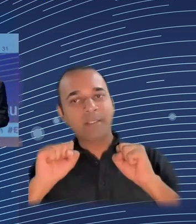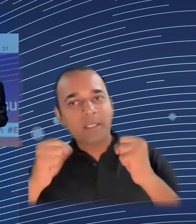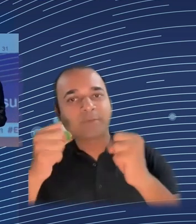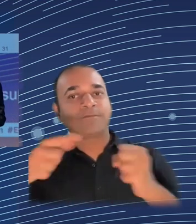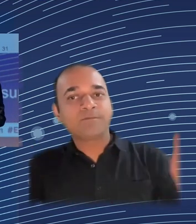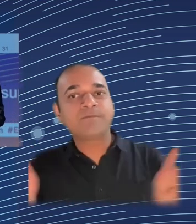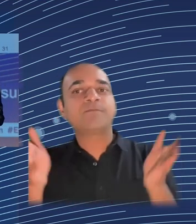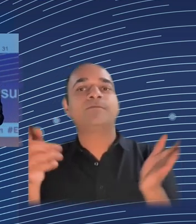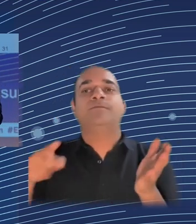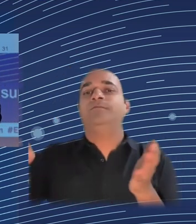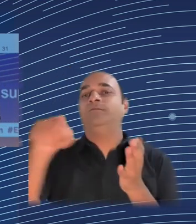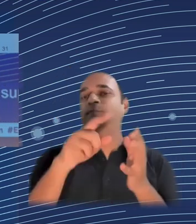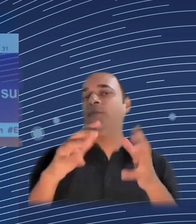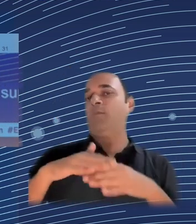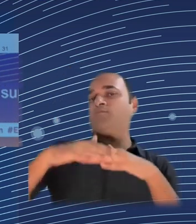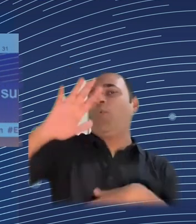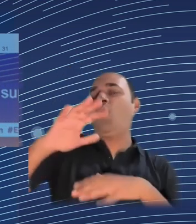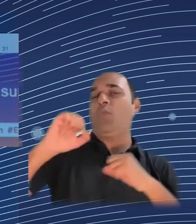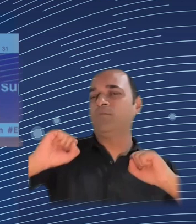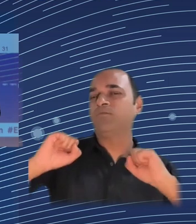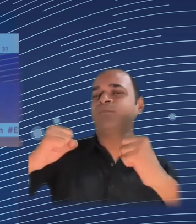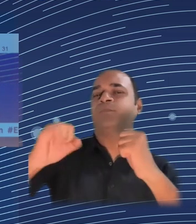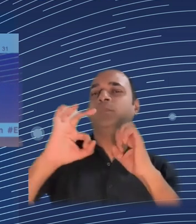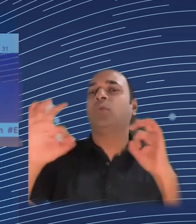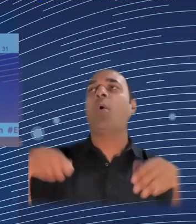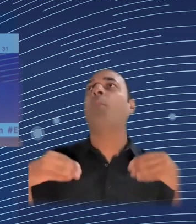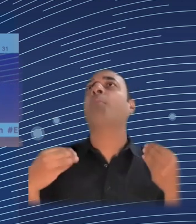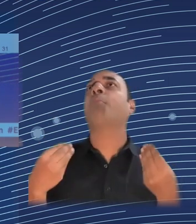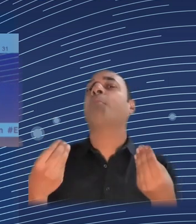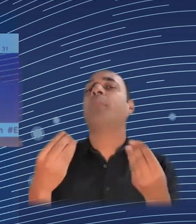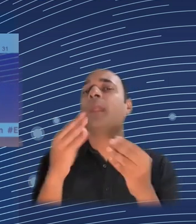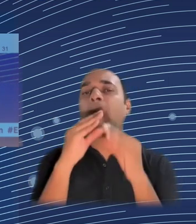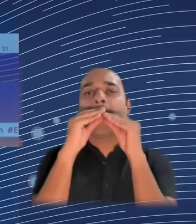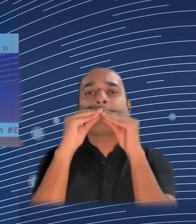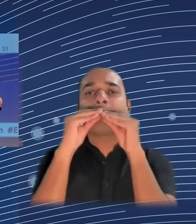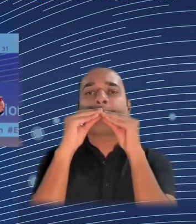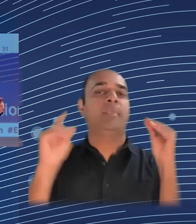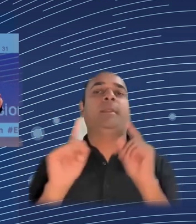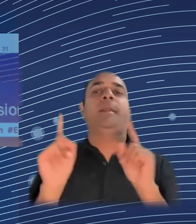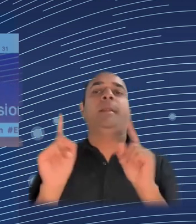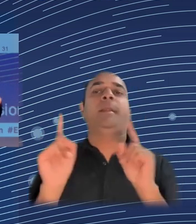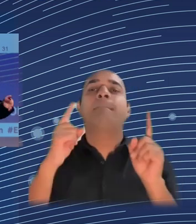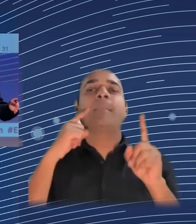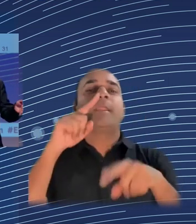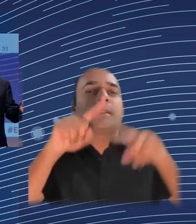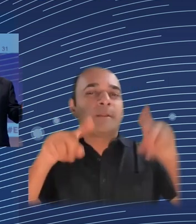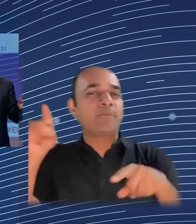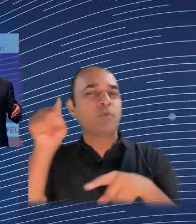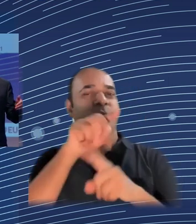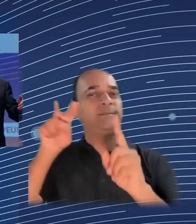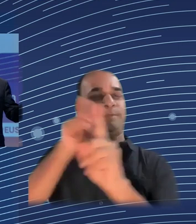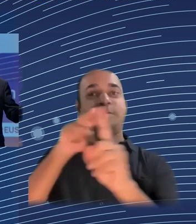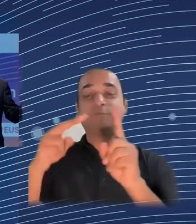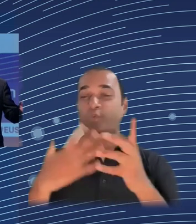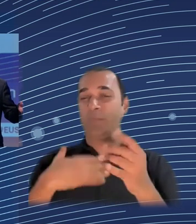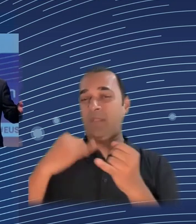behind, because they have shown potential. Cohesion policy has played an important role in making sure that